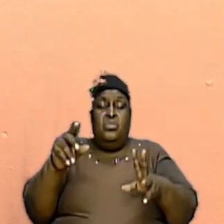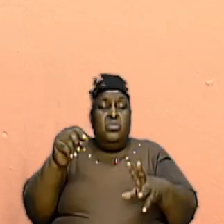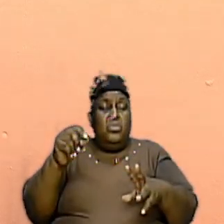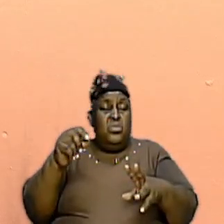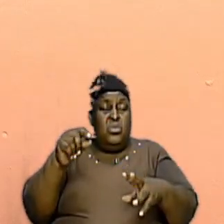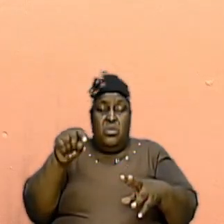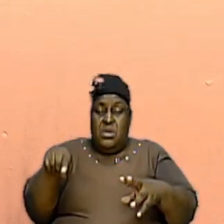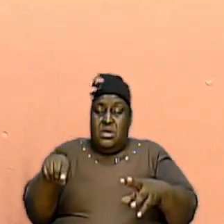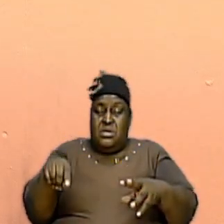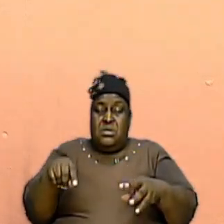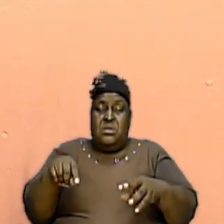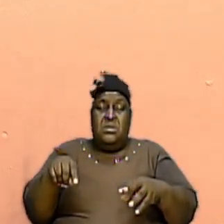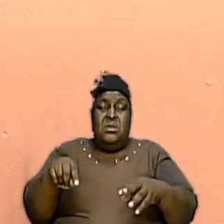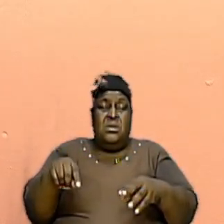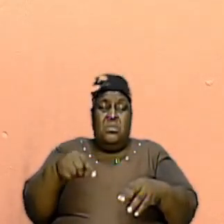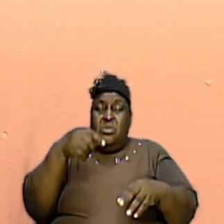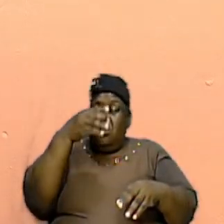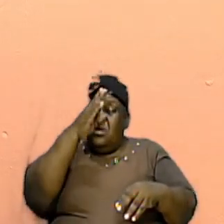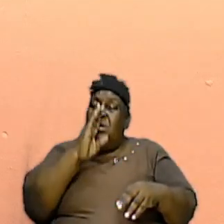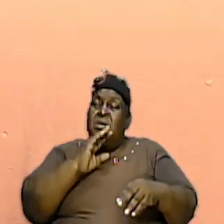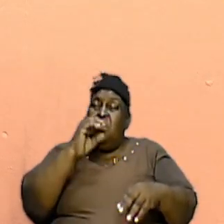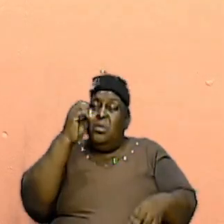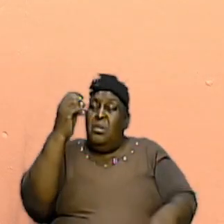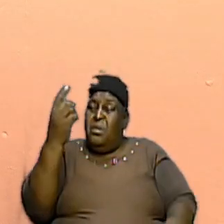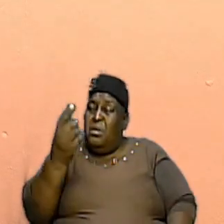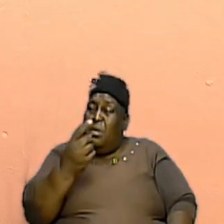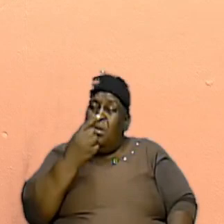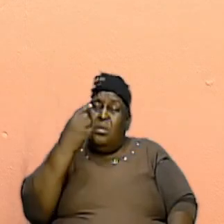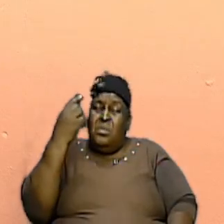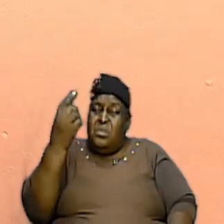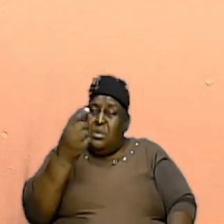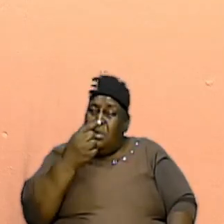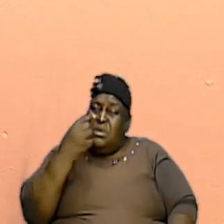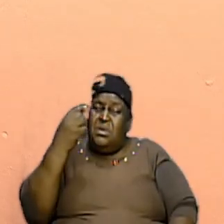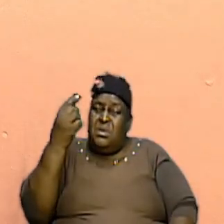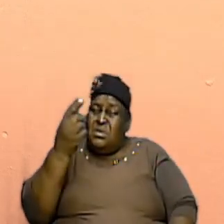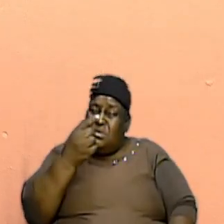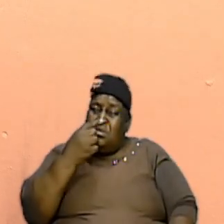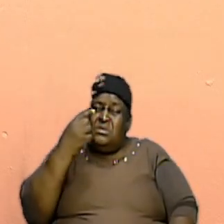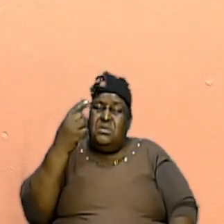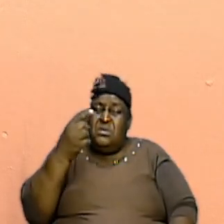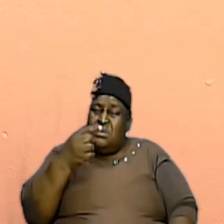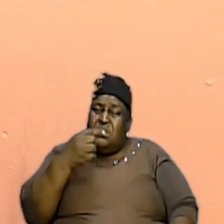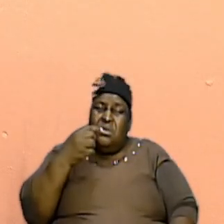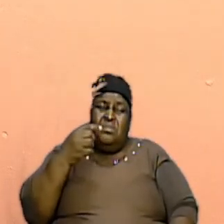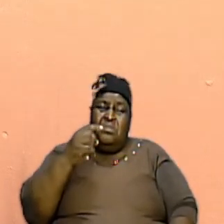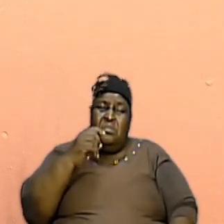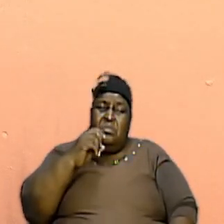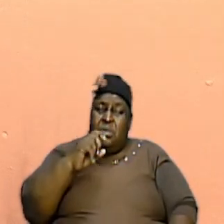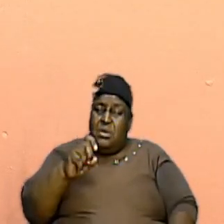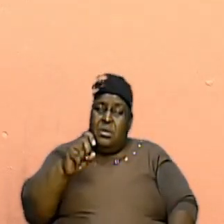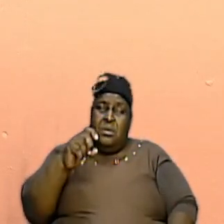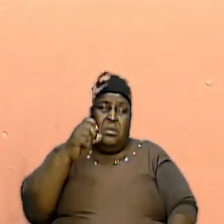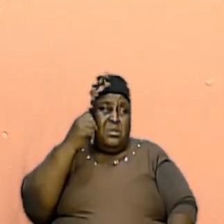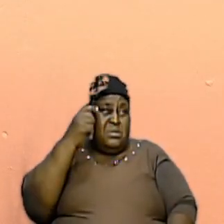will understand. Well, God has always, brethren and beloved, been an understanding God.